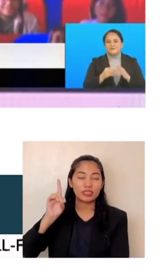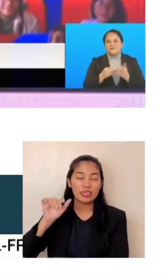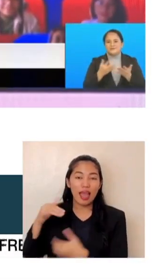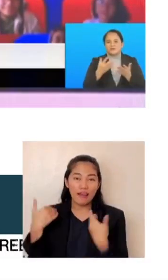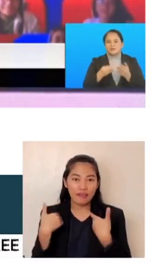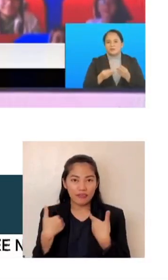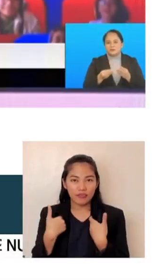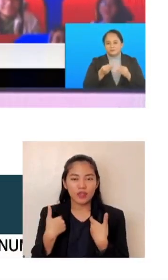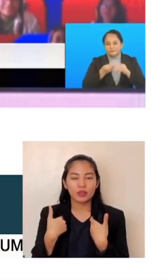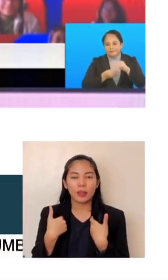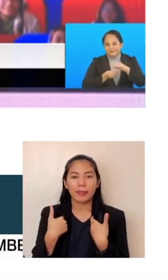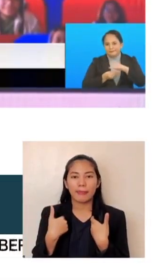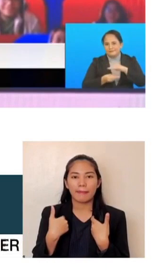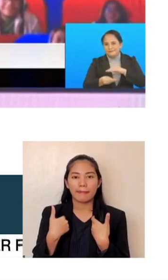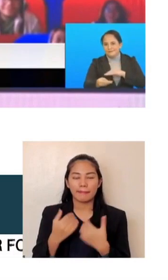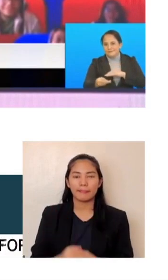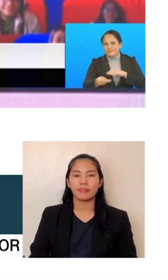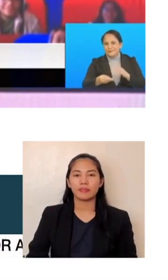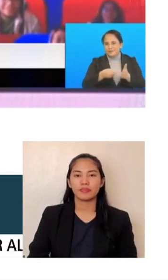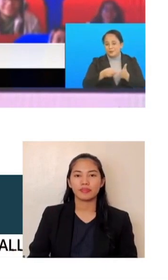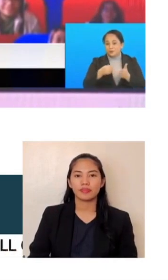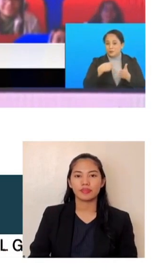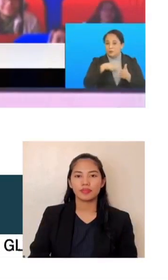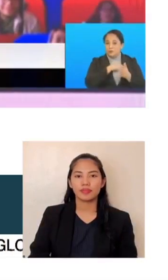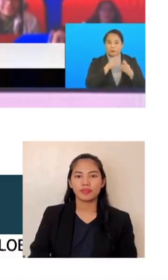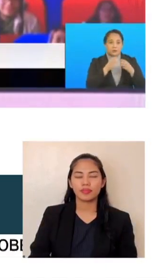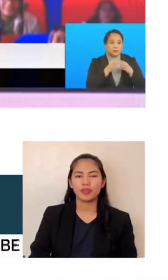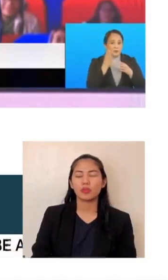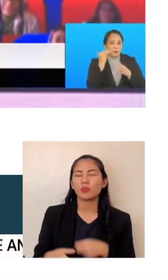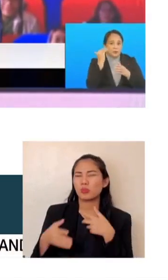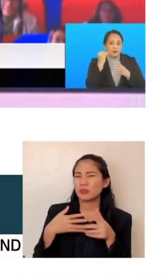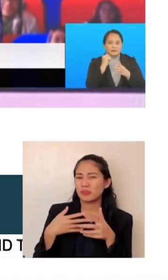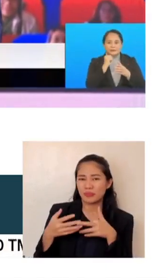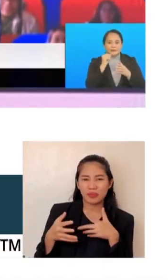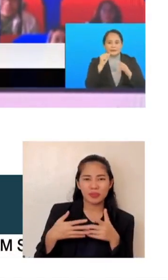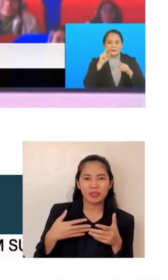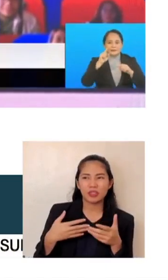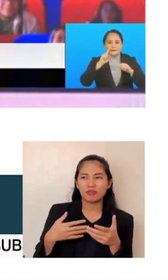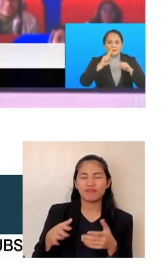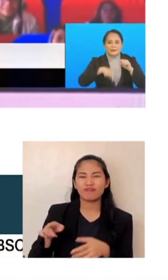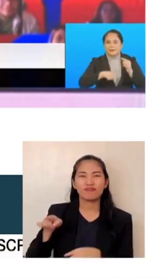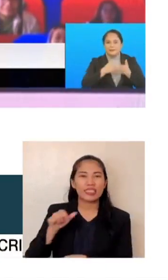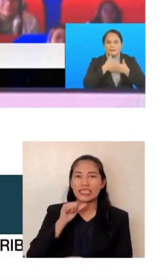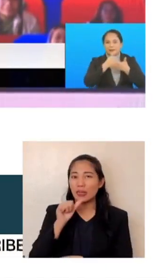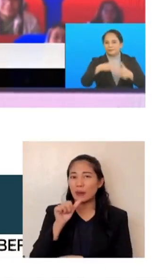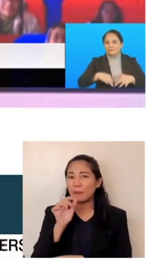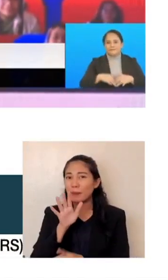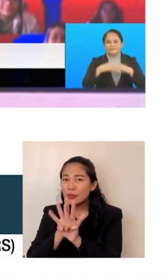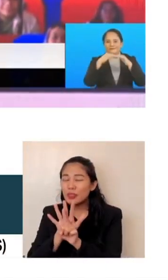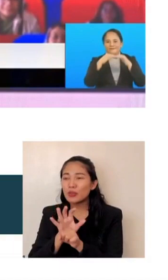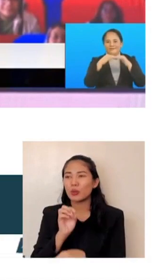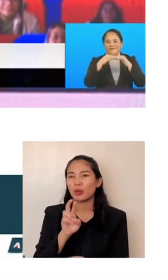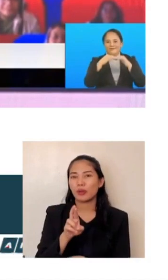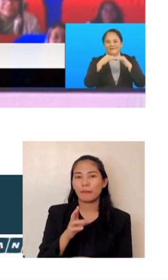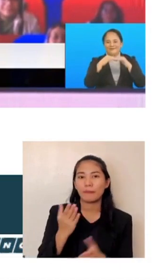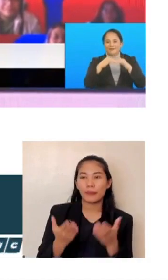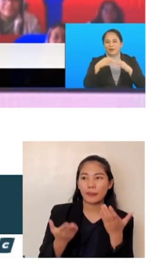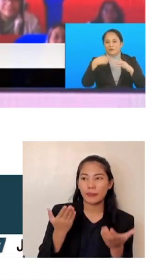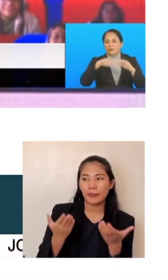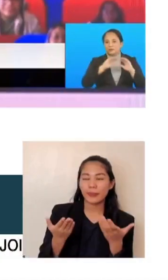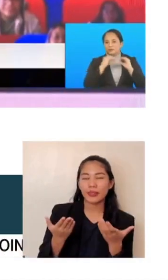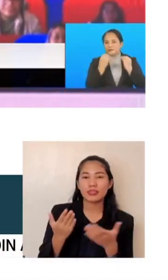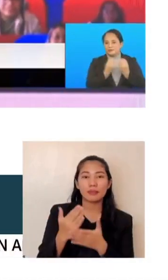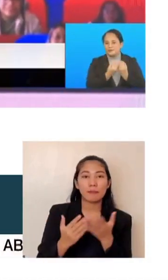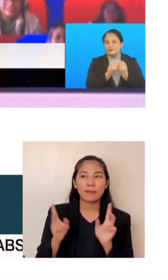activity. Even if it's not popular, even if so many people don't agree with it.